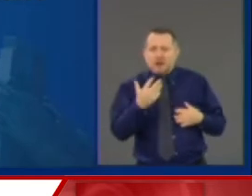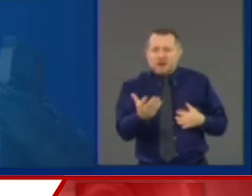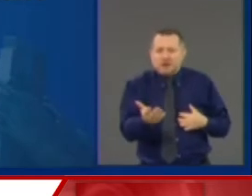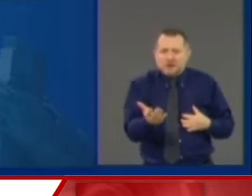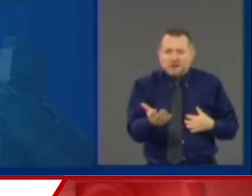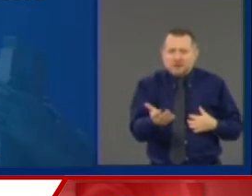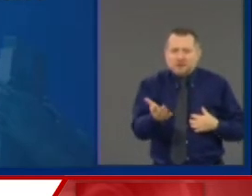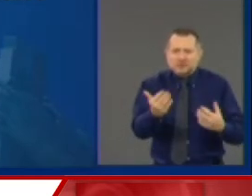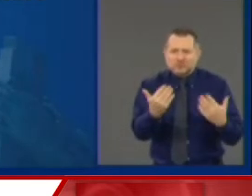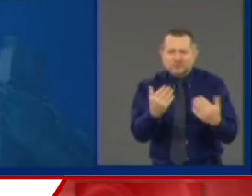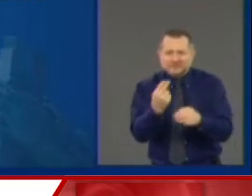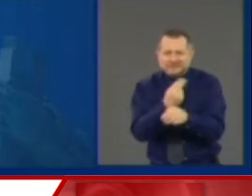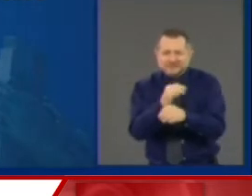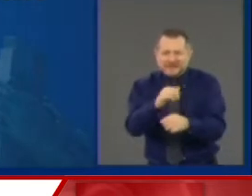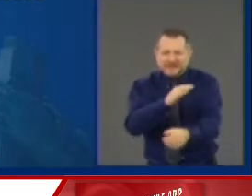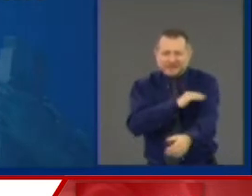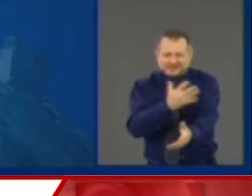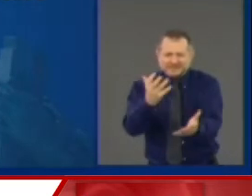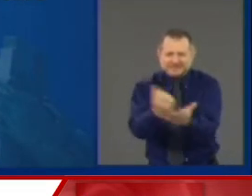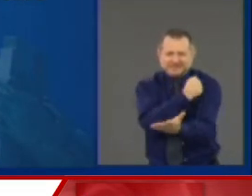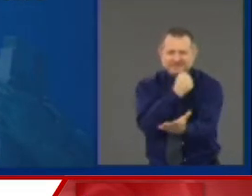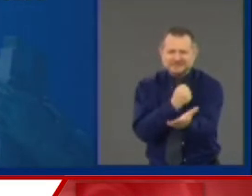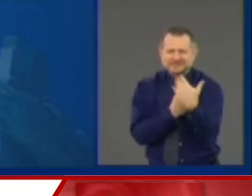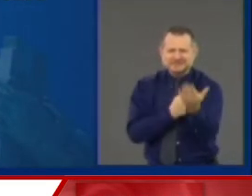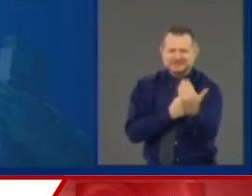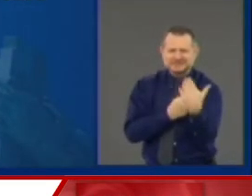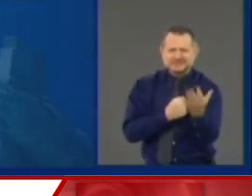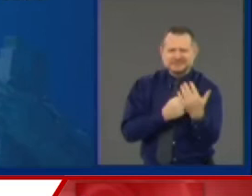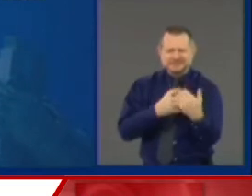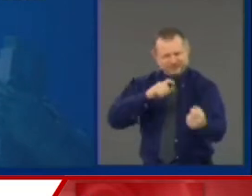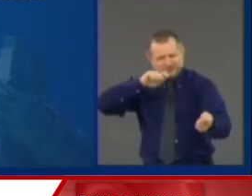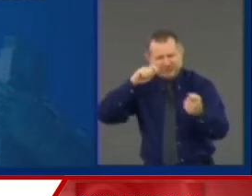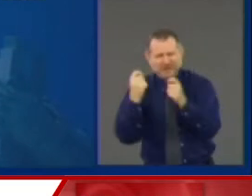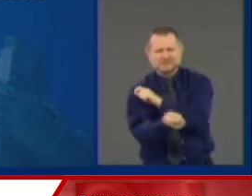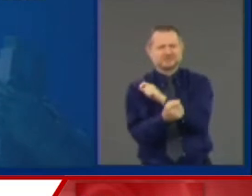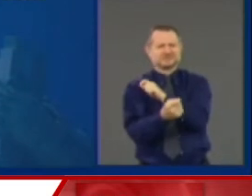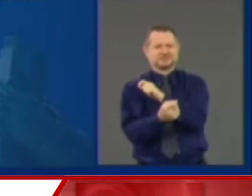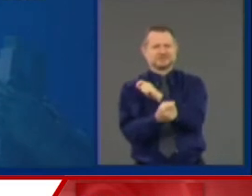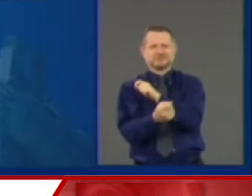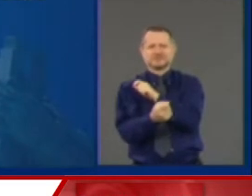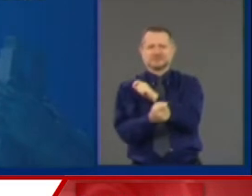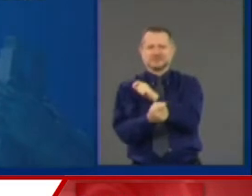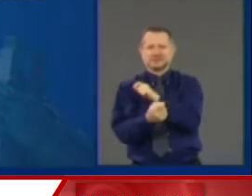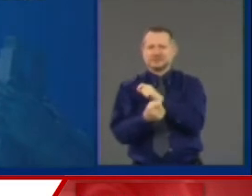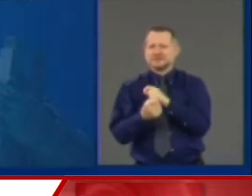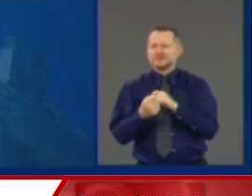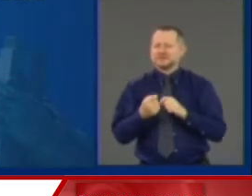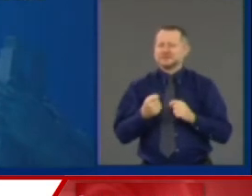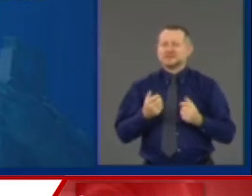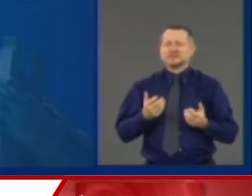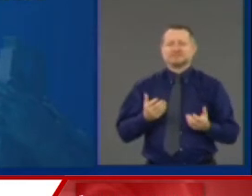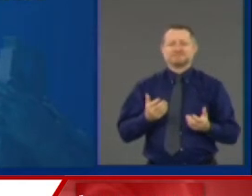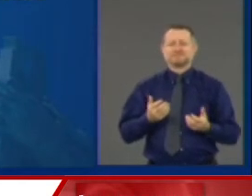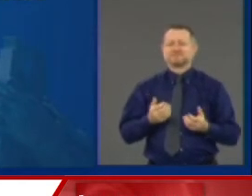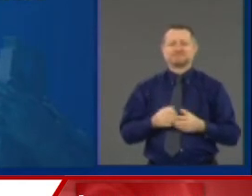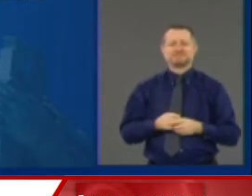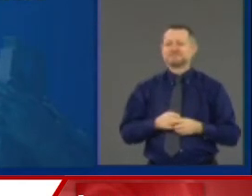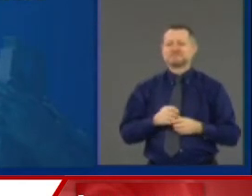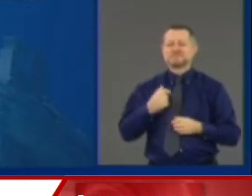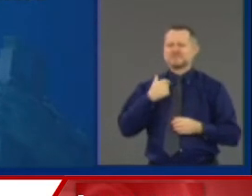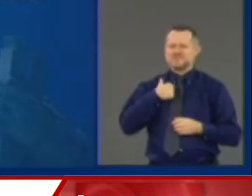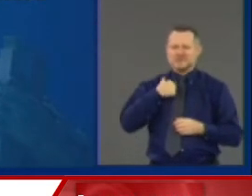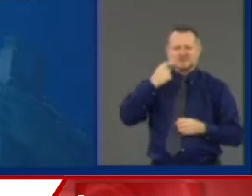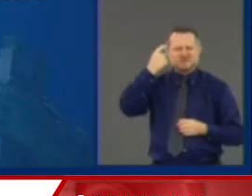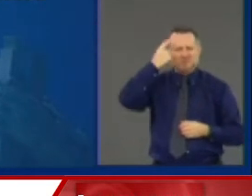outrage to actually make a change. And have the intelligence